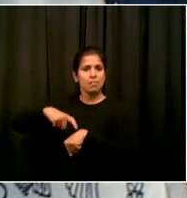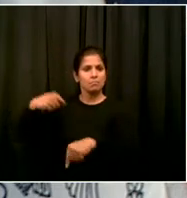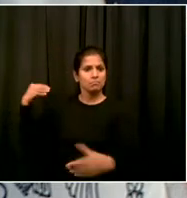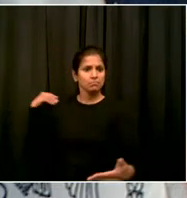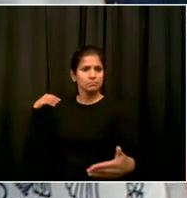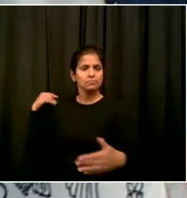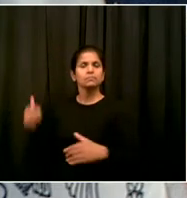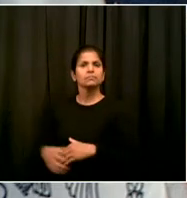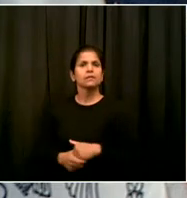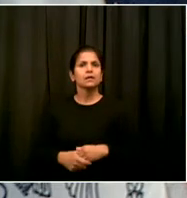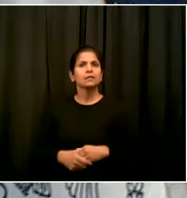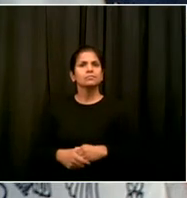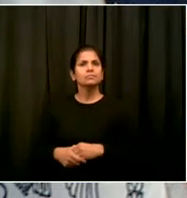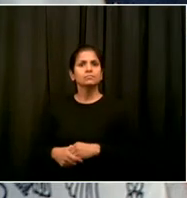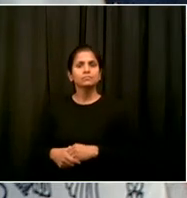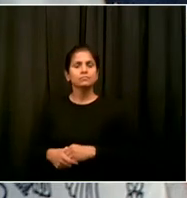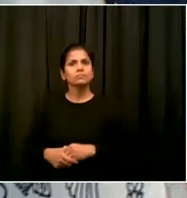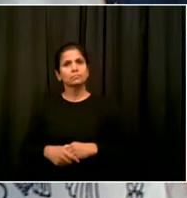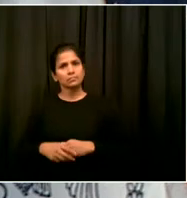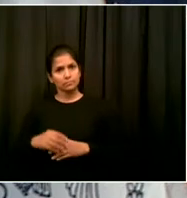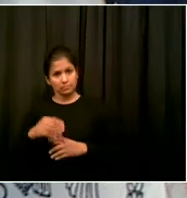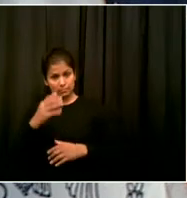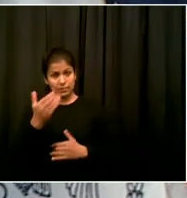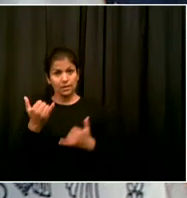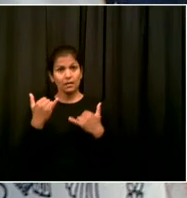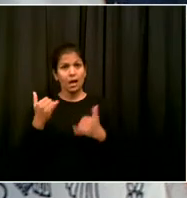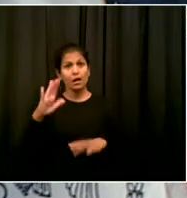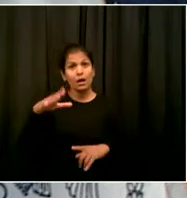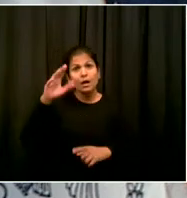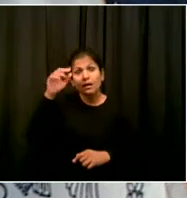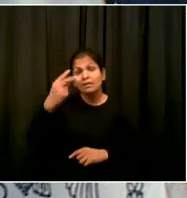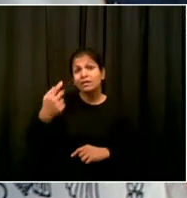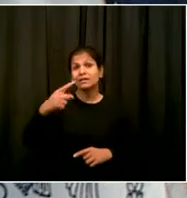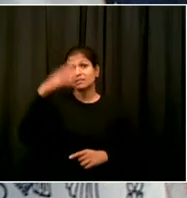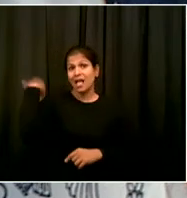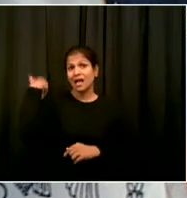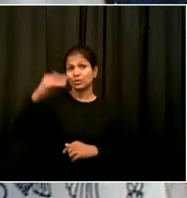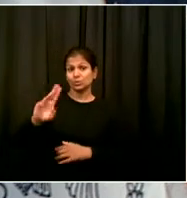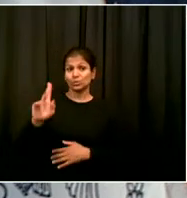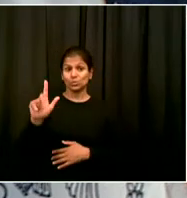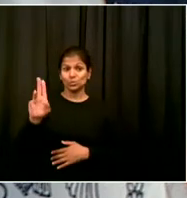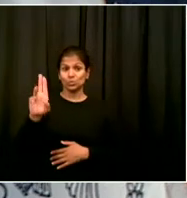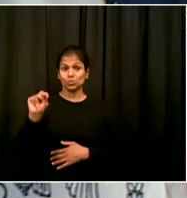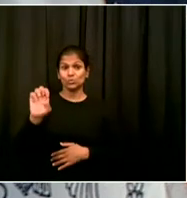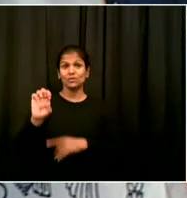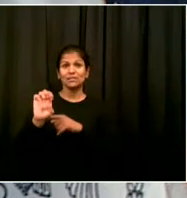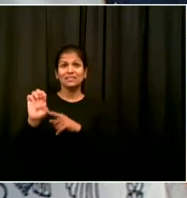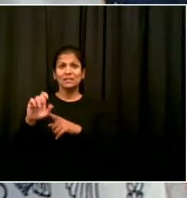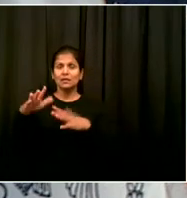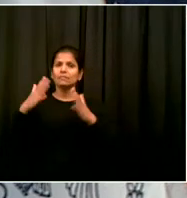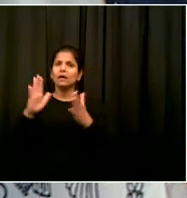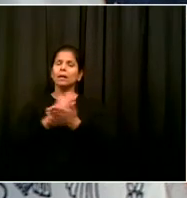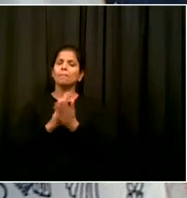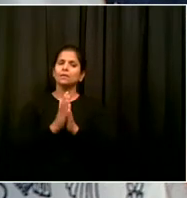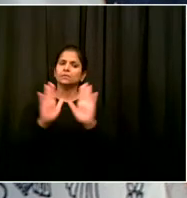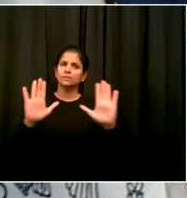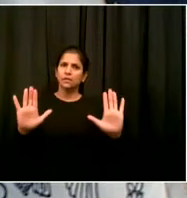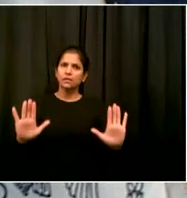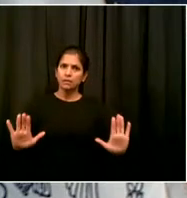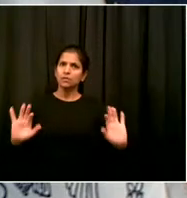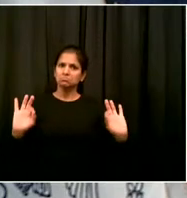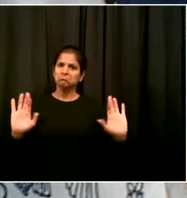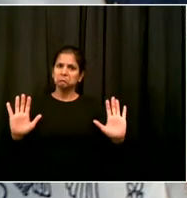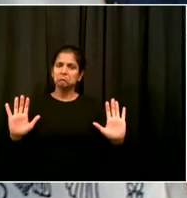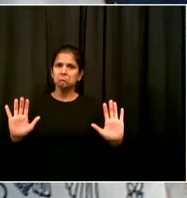that was handled well by everyone, by protesters, by police. That was the vast majority of what we saw. There were